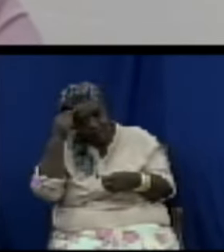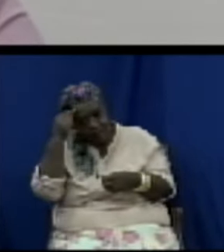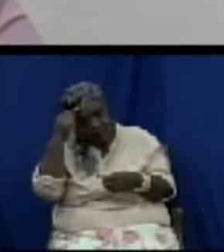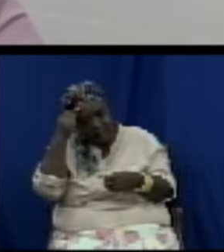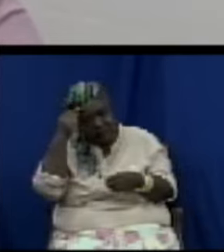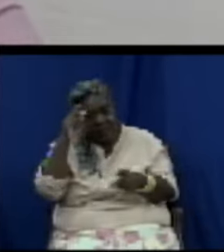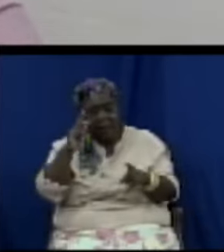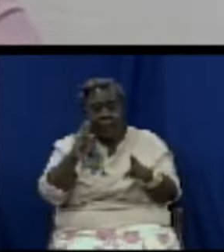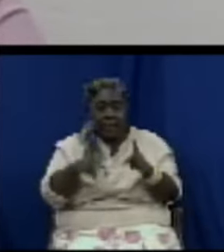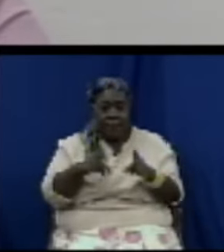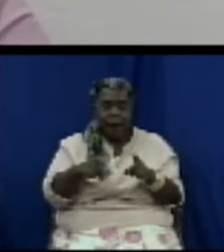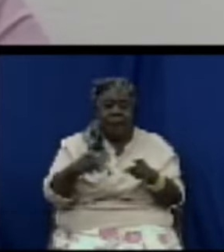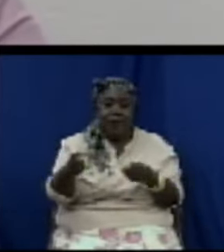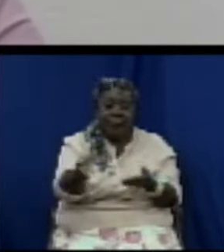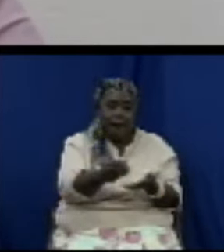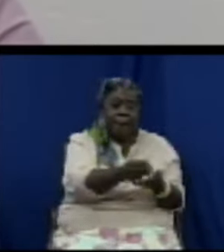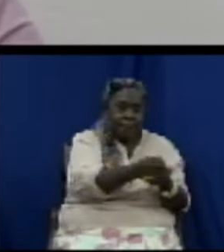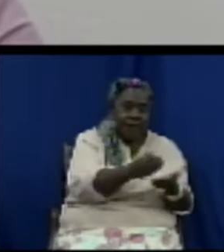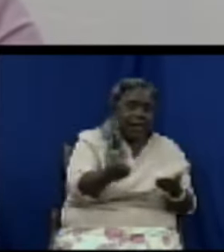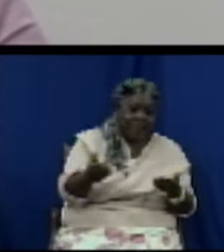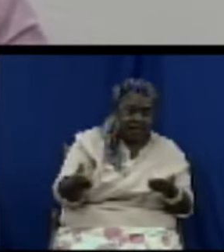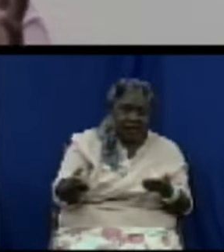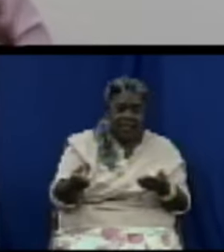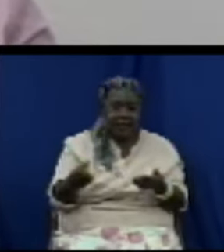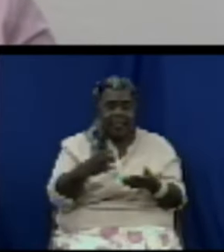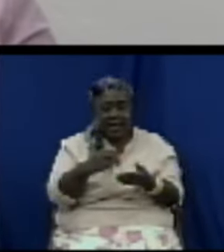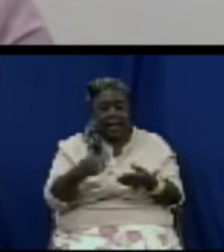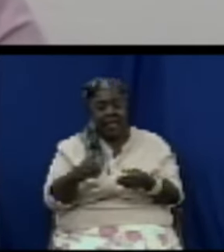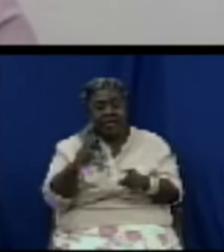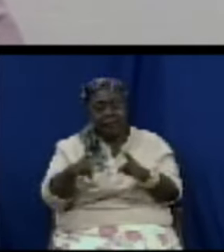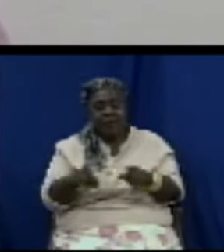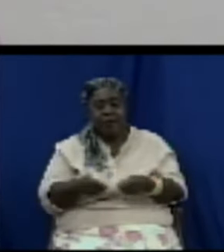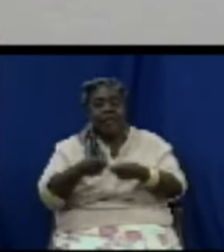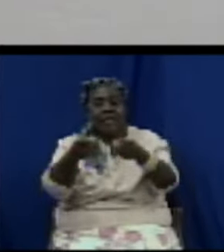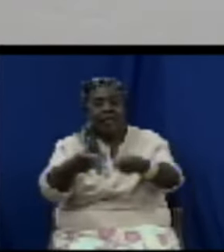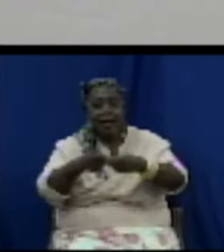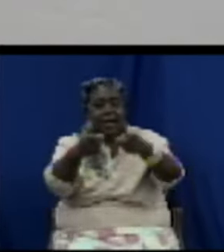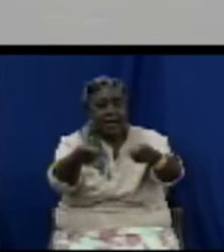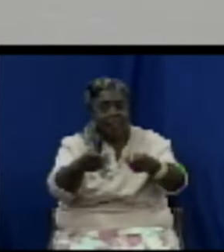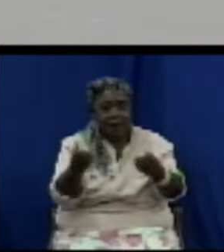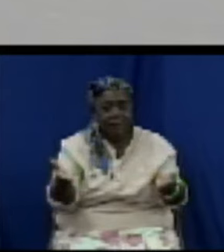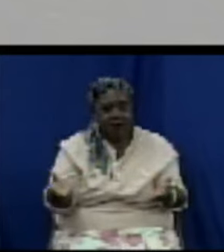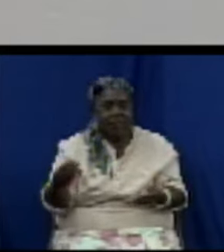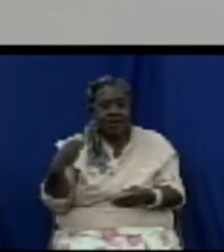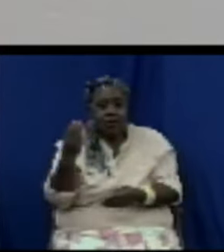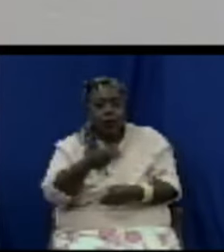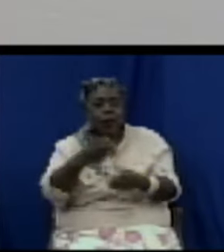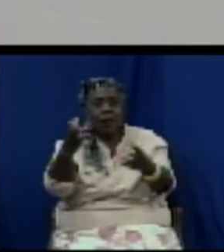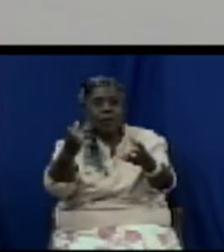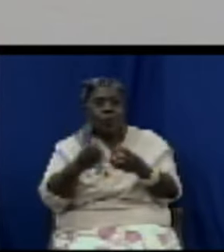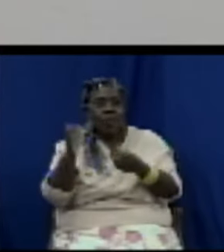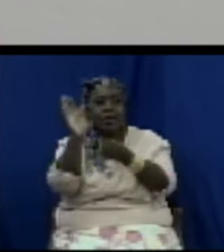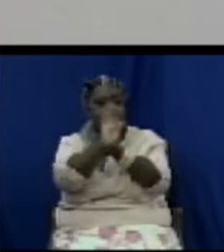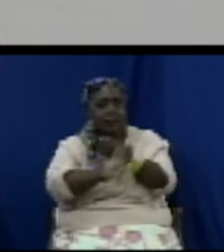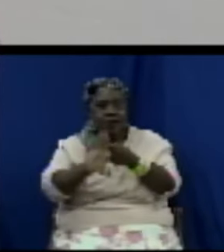can work together to ensure the safety and survivability of all when we consume products